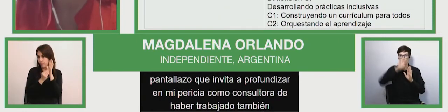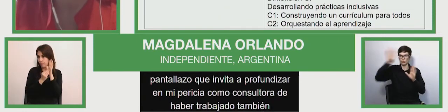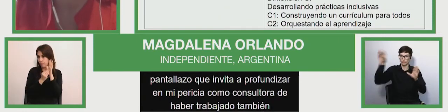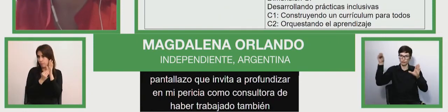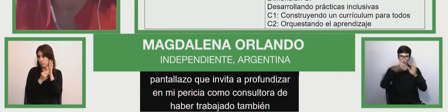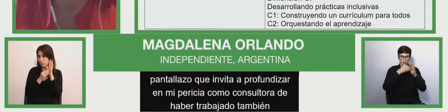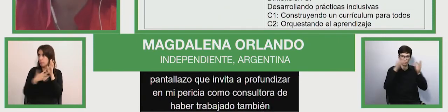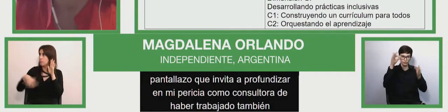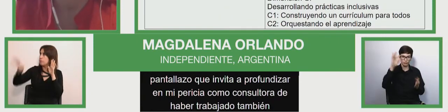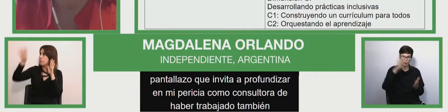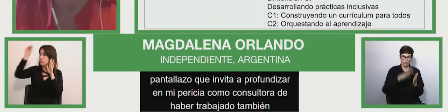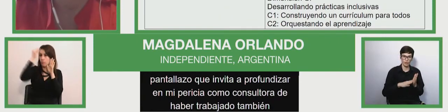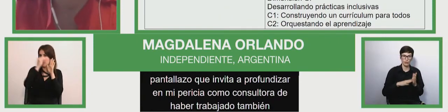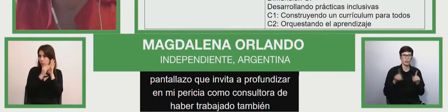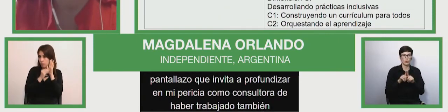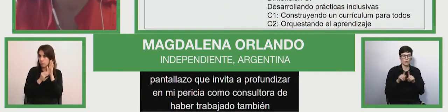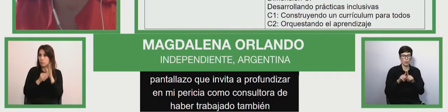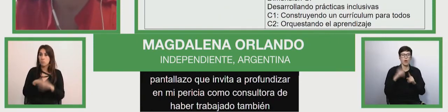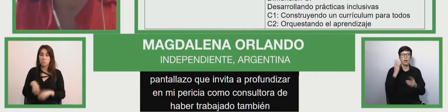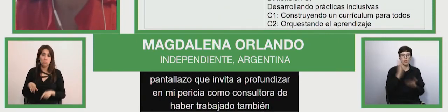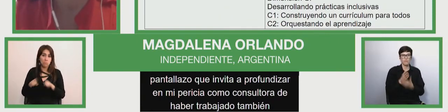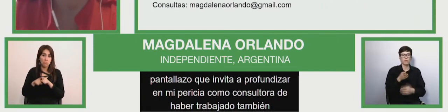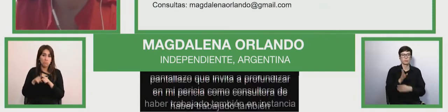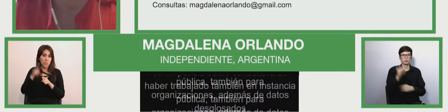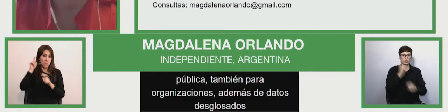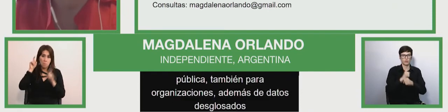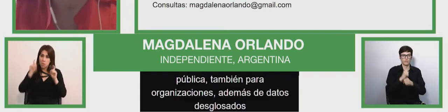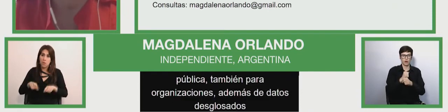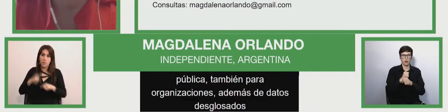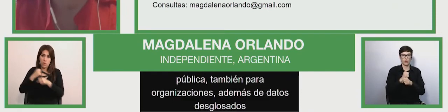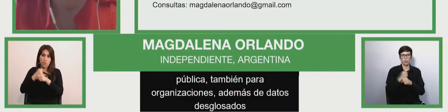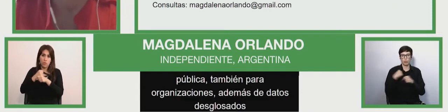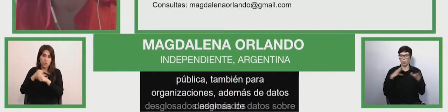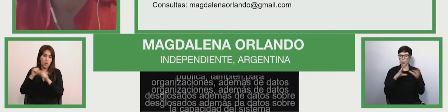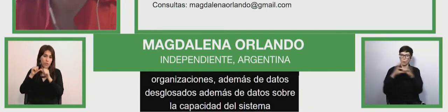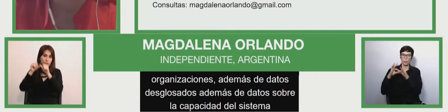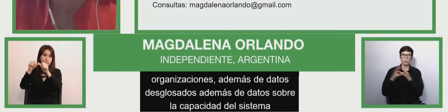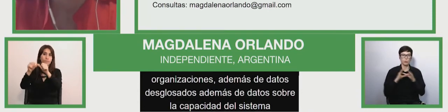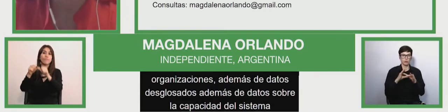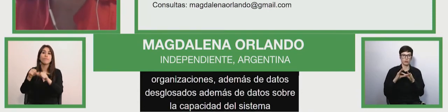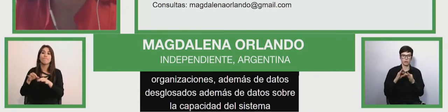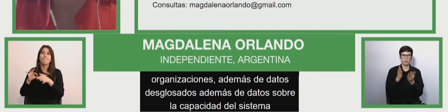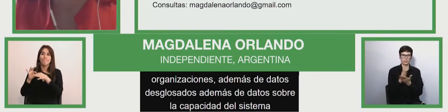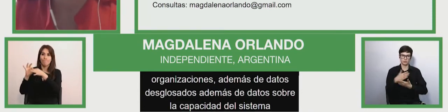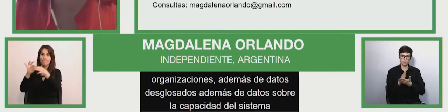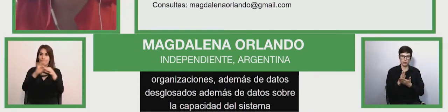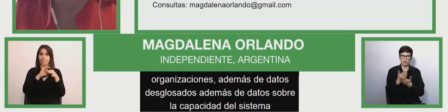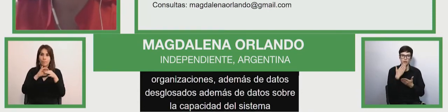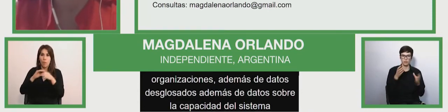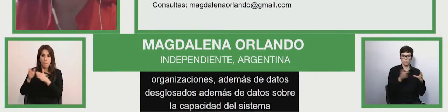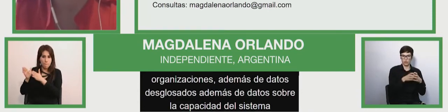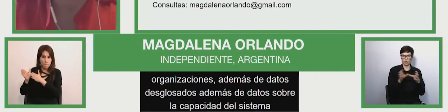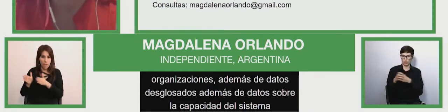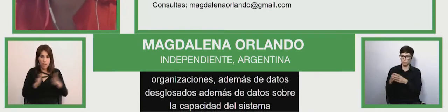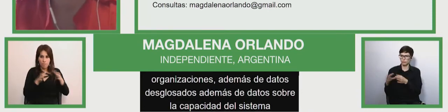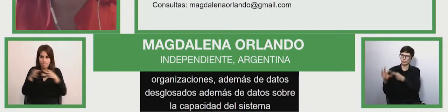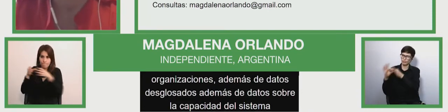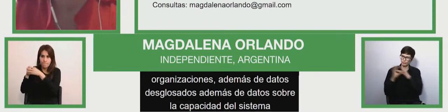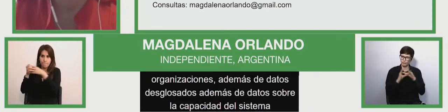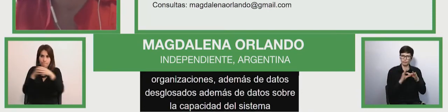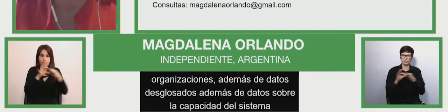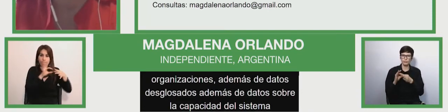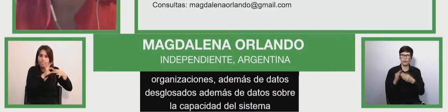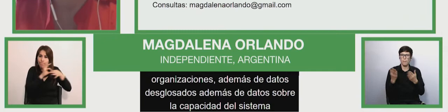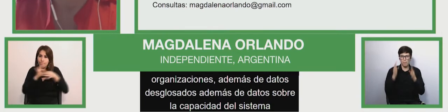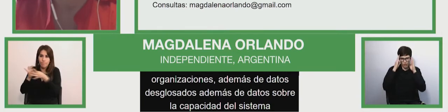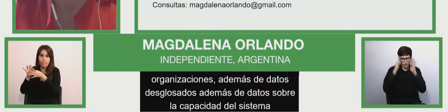data on the system we have to continue working on the one height on strategic needs and conglomerates on the rights to see